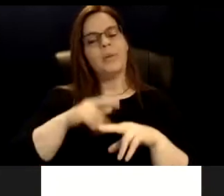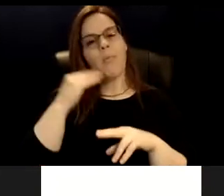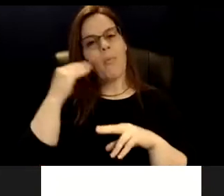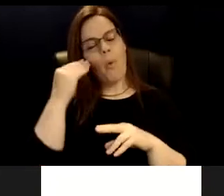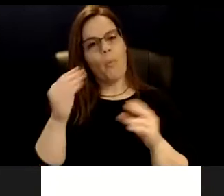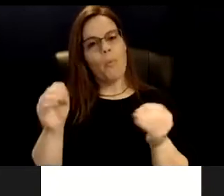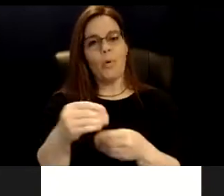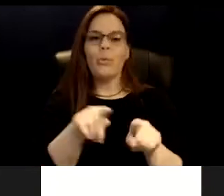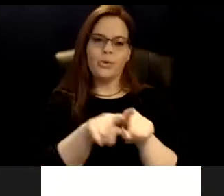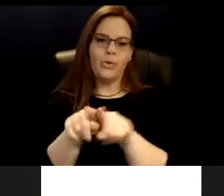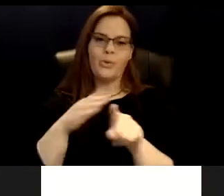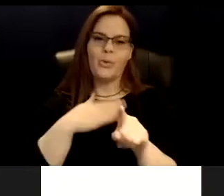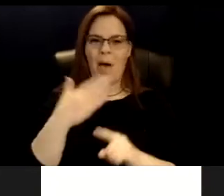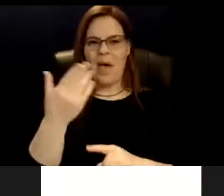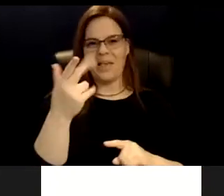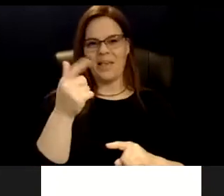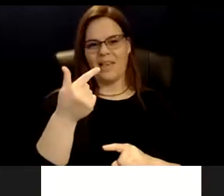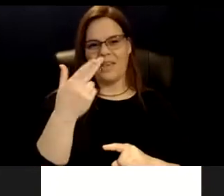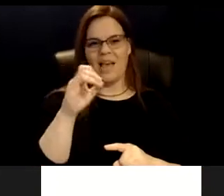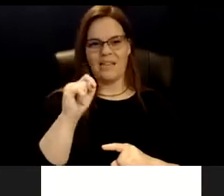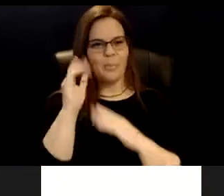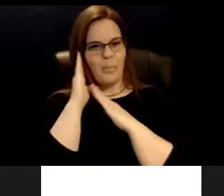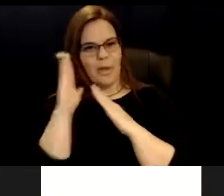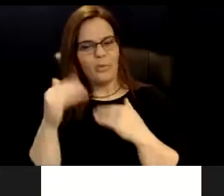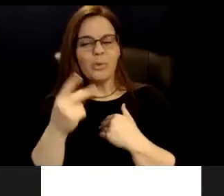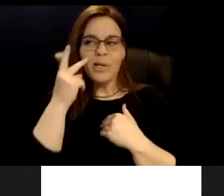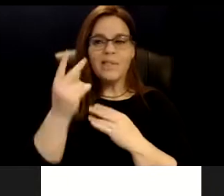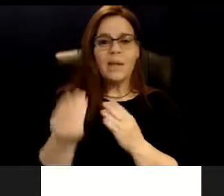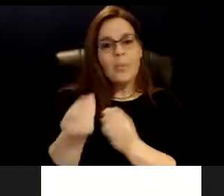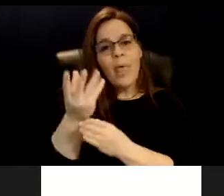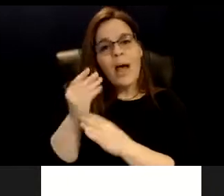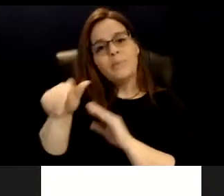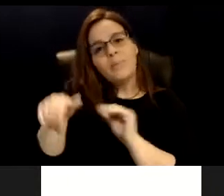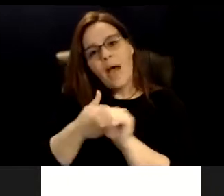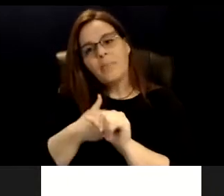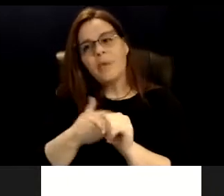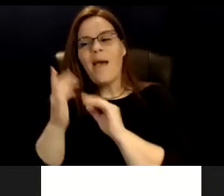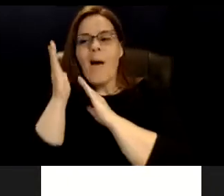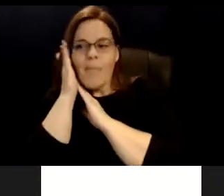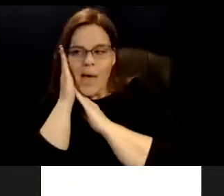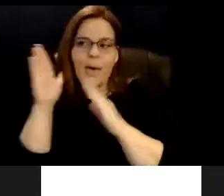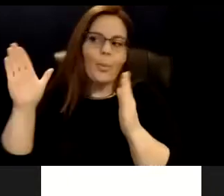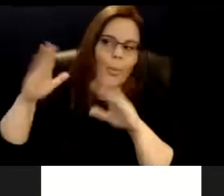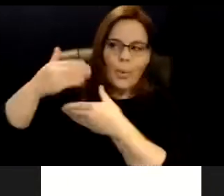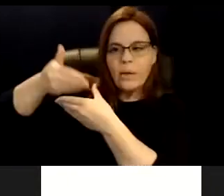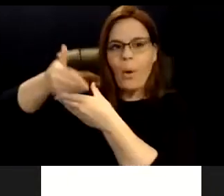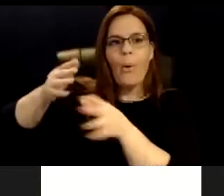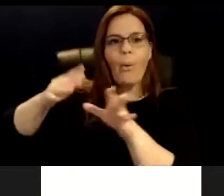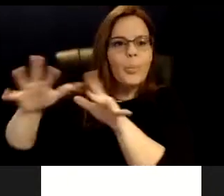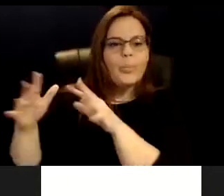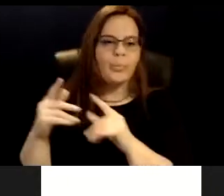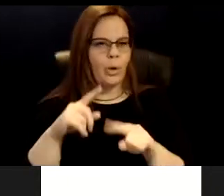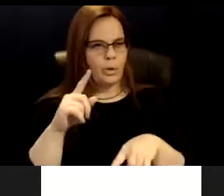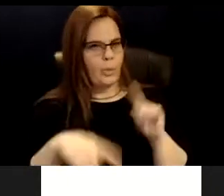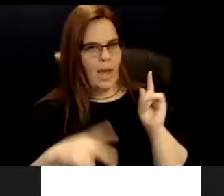is also my guest room, so you can sort of see plants behind me and a little bit of a bed and a window and things. You can't quite see,